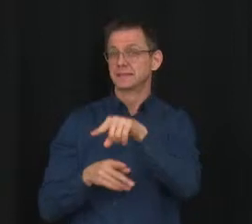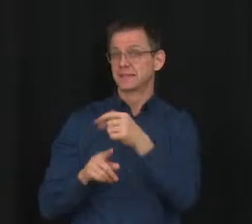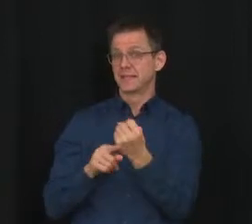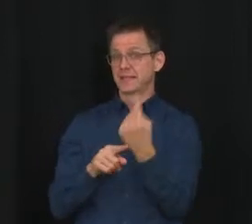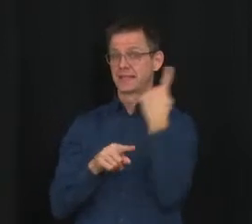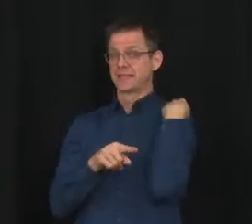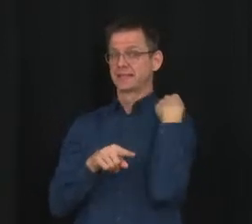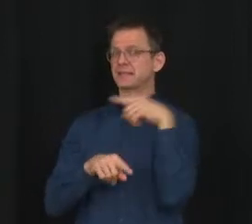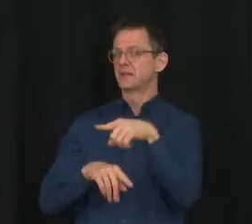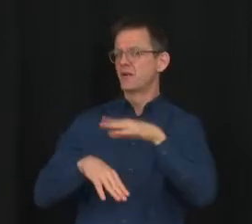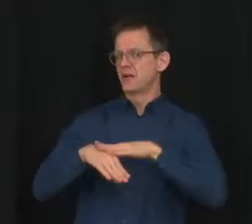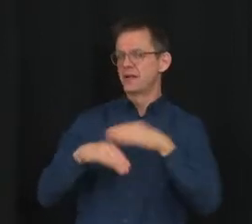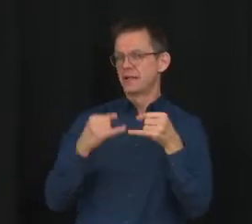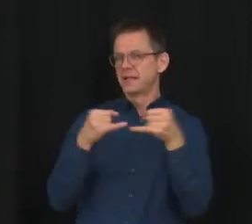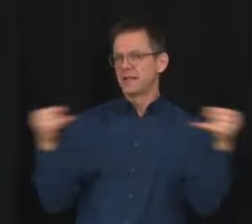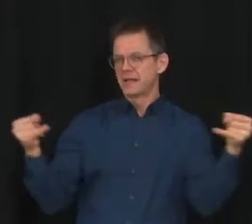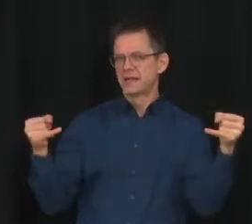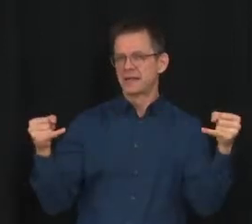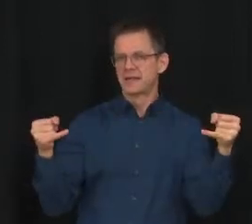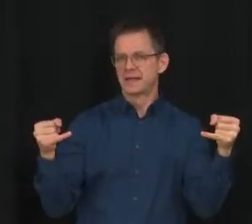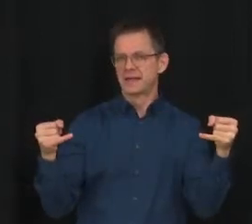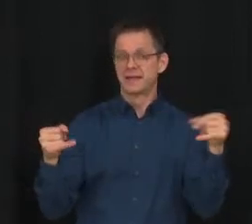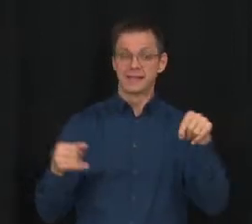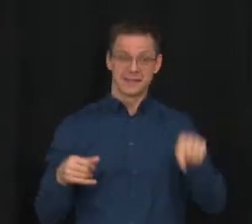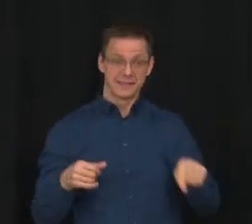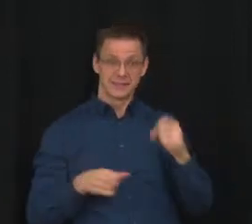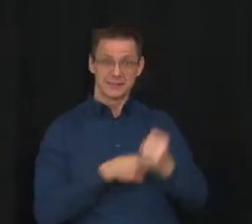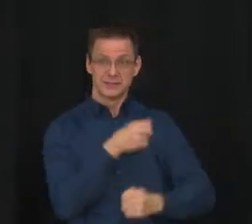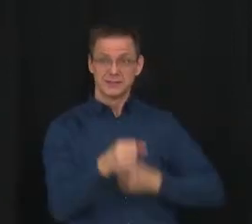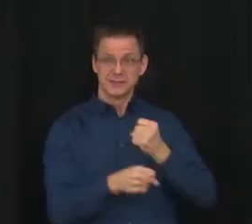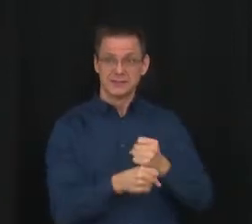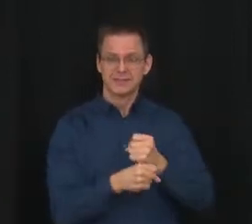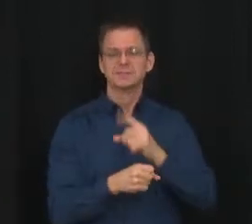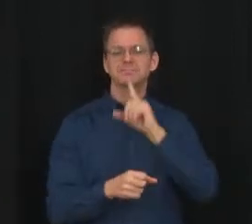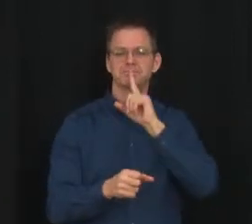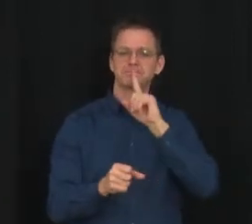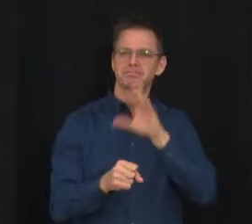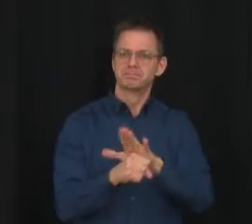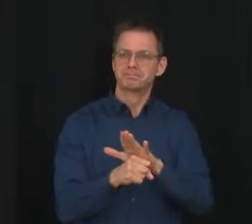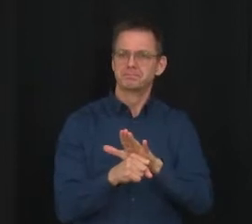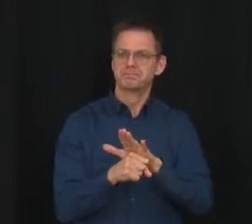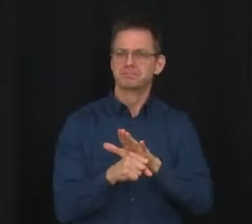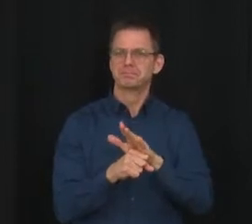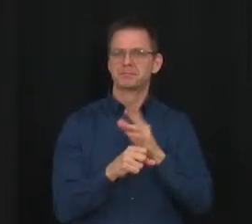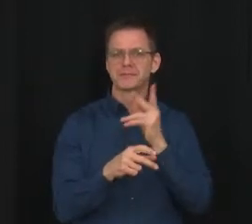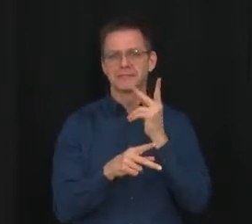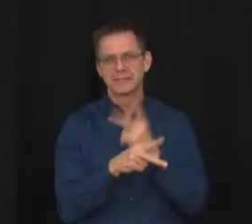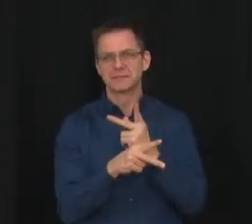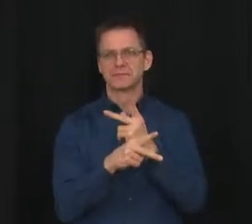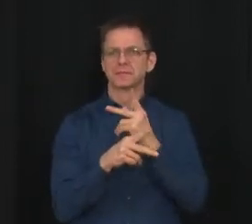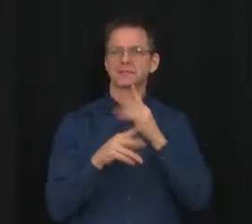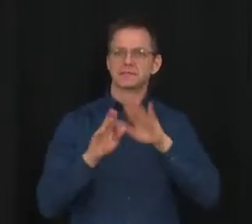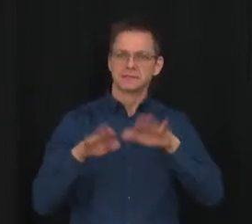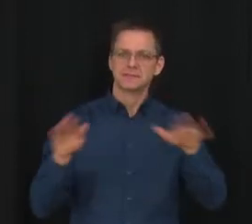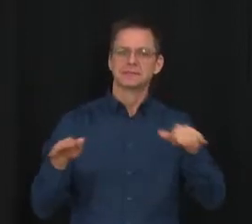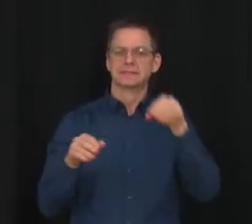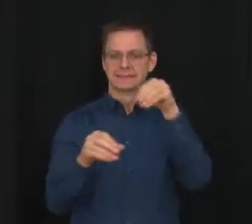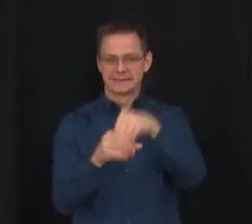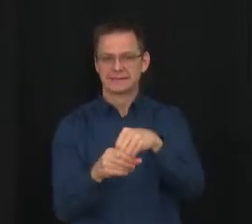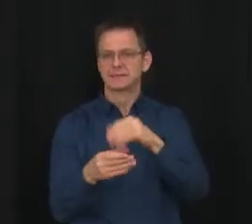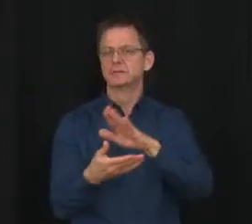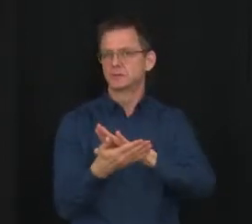in-person. This year, they are very determined to remain in the classroom, despite the Omicron variant surge.